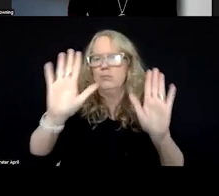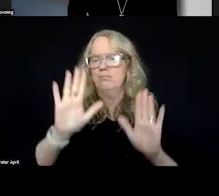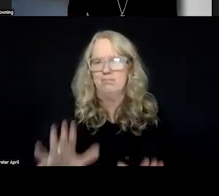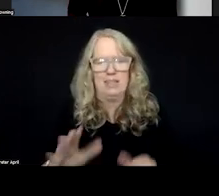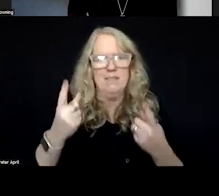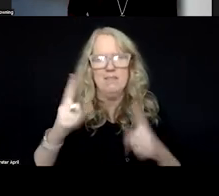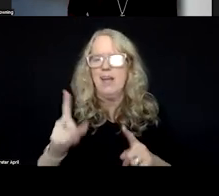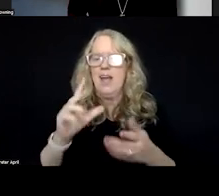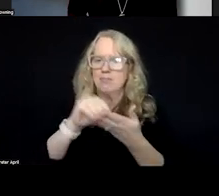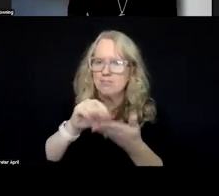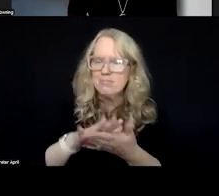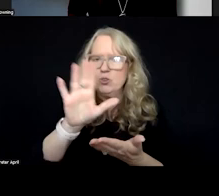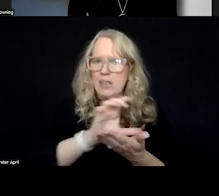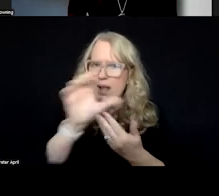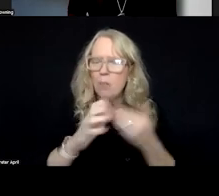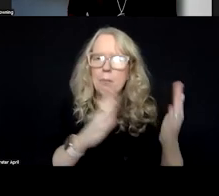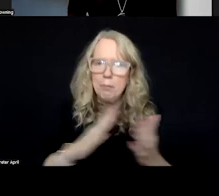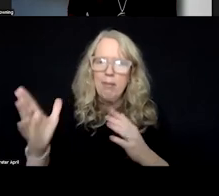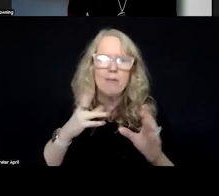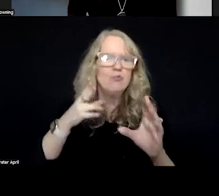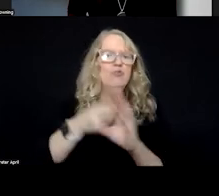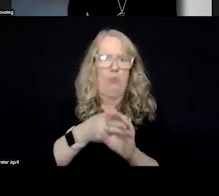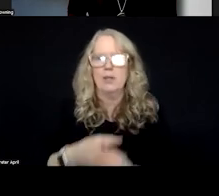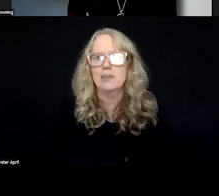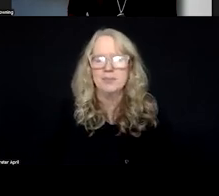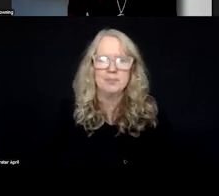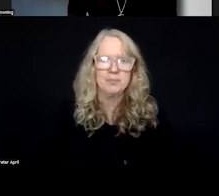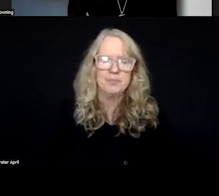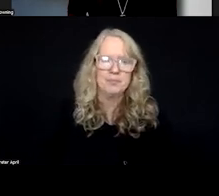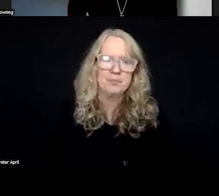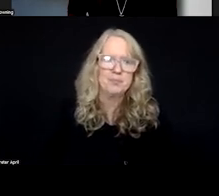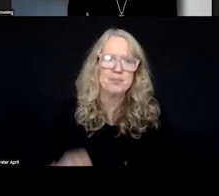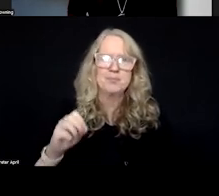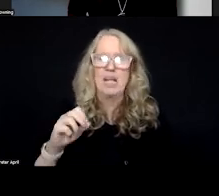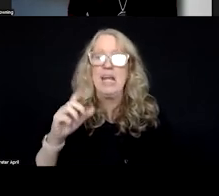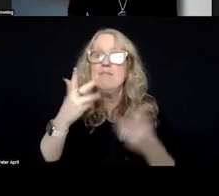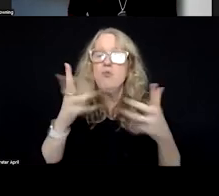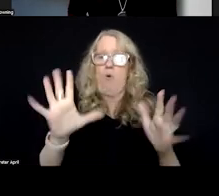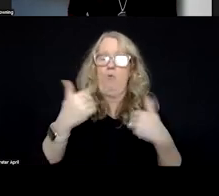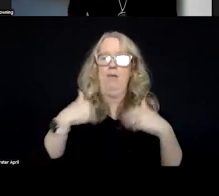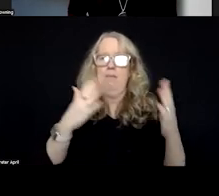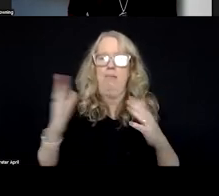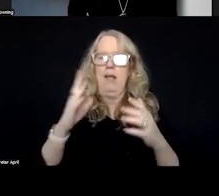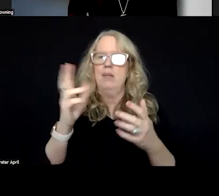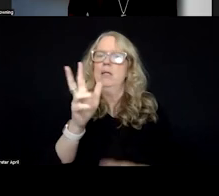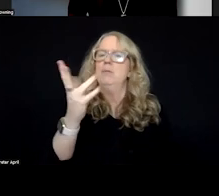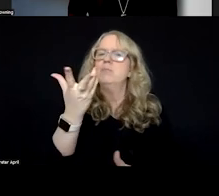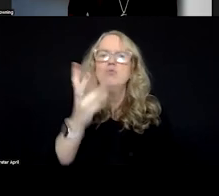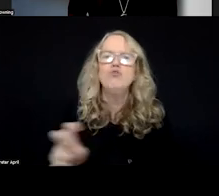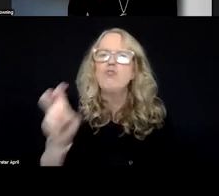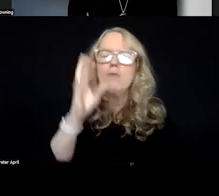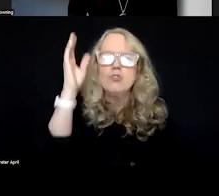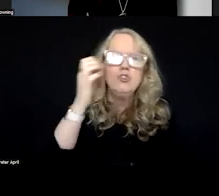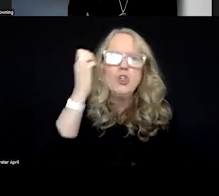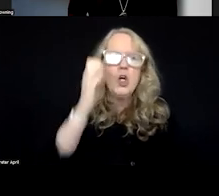calendars planted to join for that. If you do already have plans to travel to Europe this summer, maybe you're going to